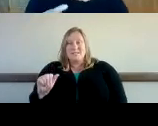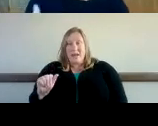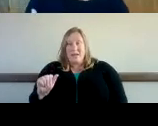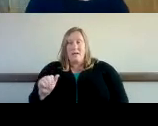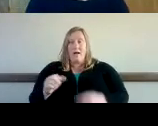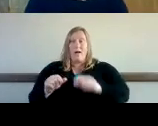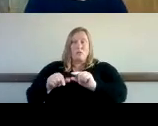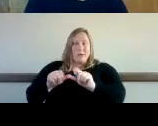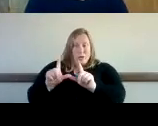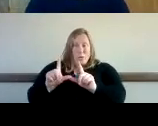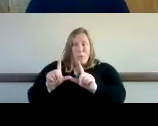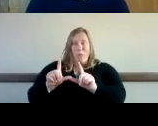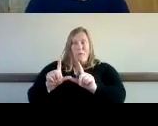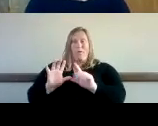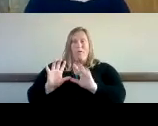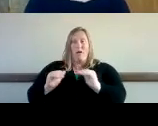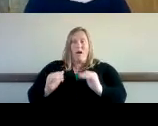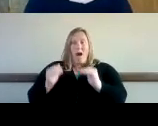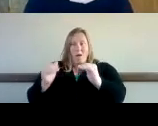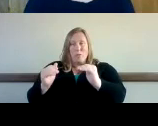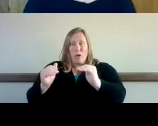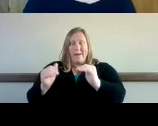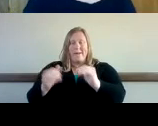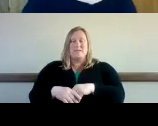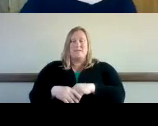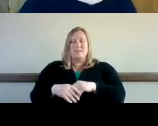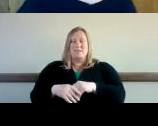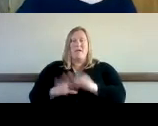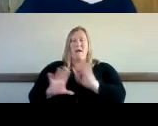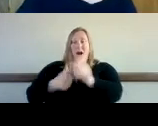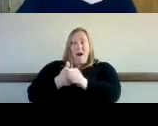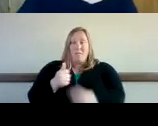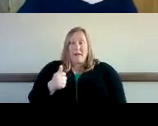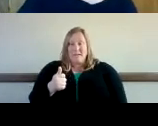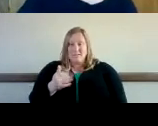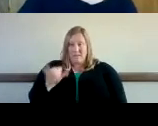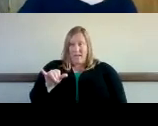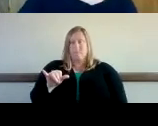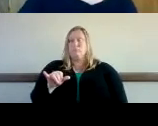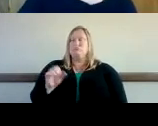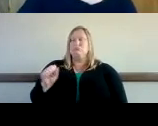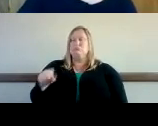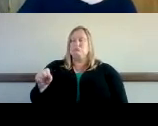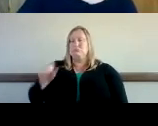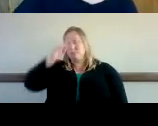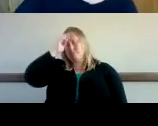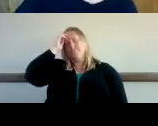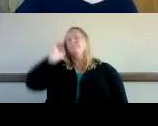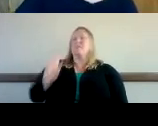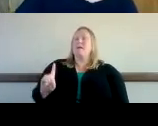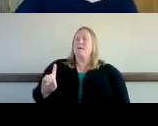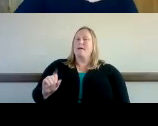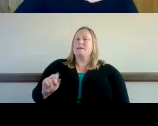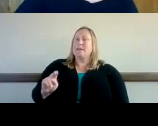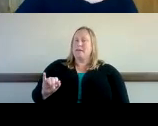and this might be a good point to answer that yeah we um some of the of